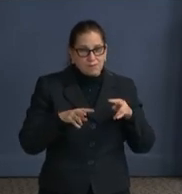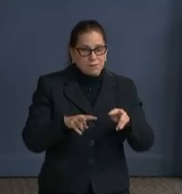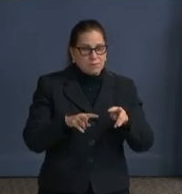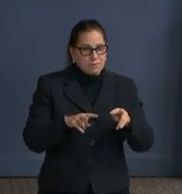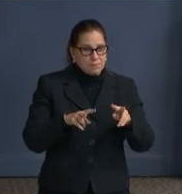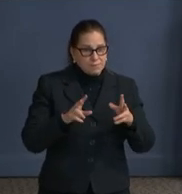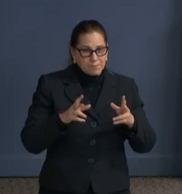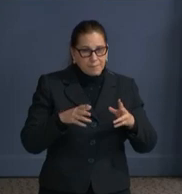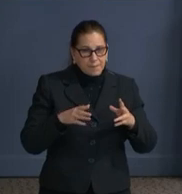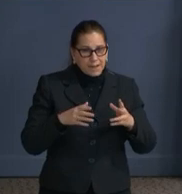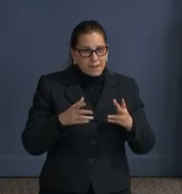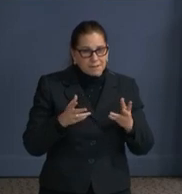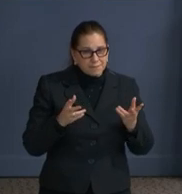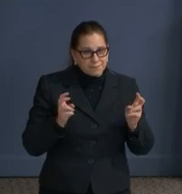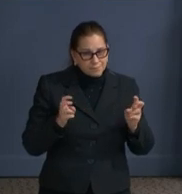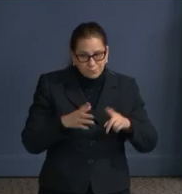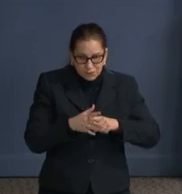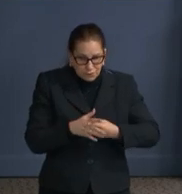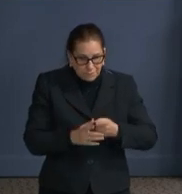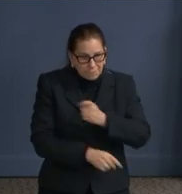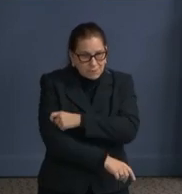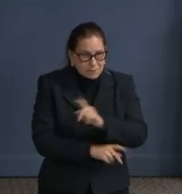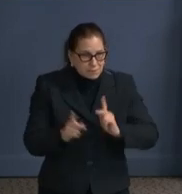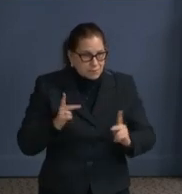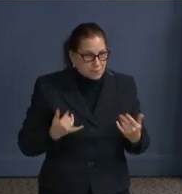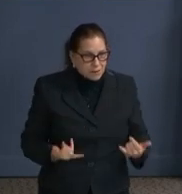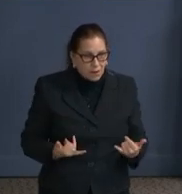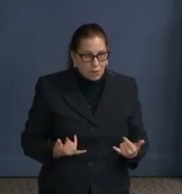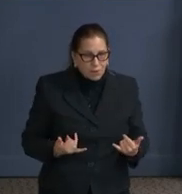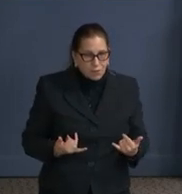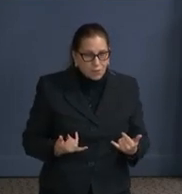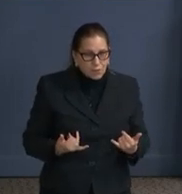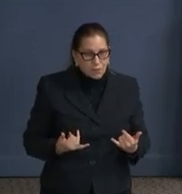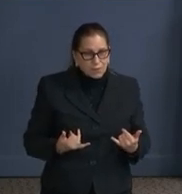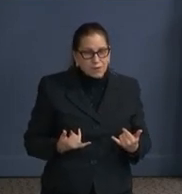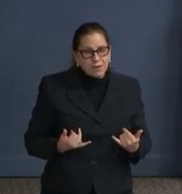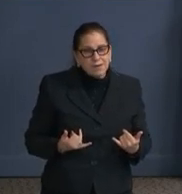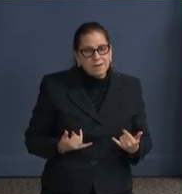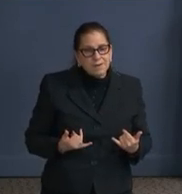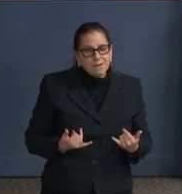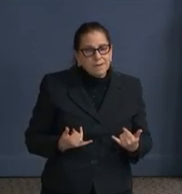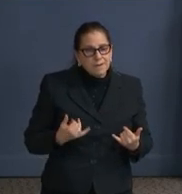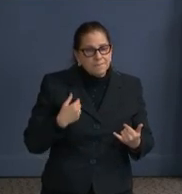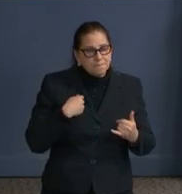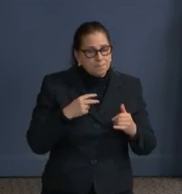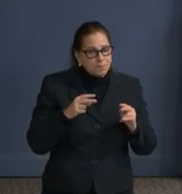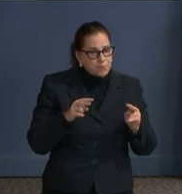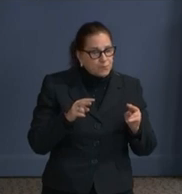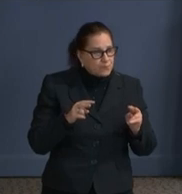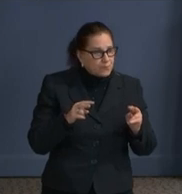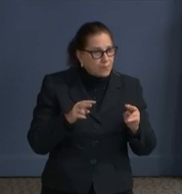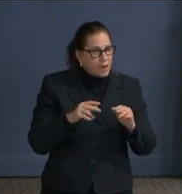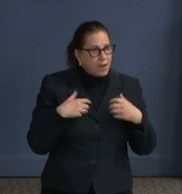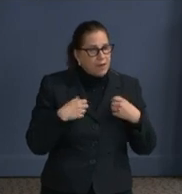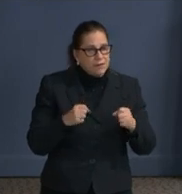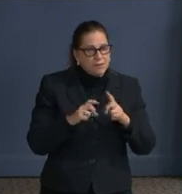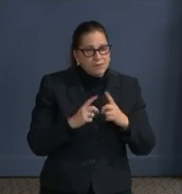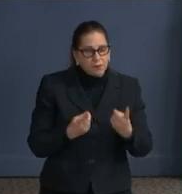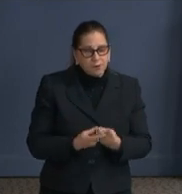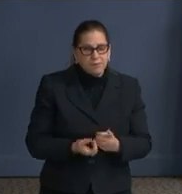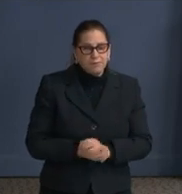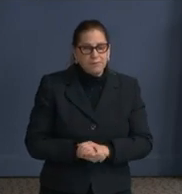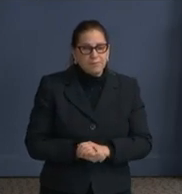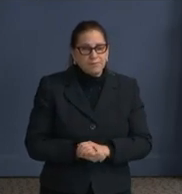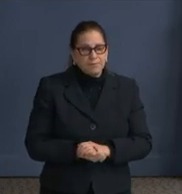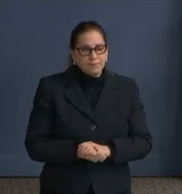when we started vaccinating people. And one of the things that we focus on at the health department is not the same